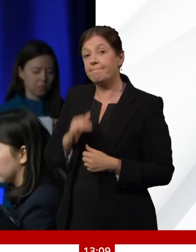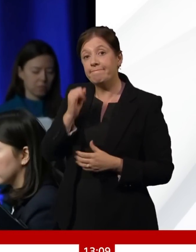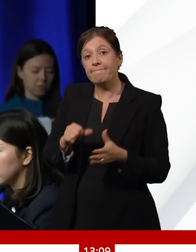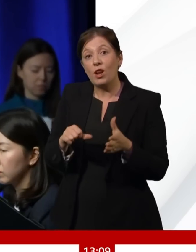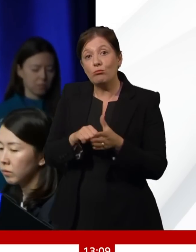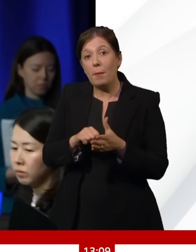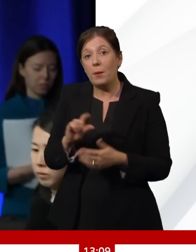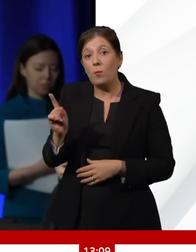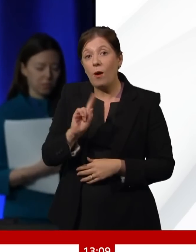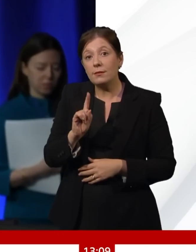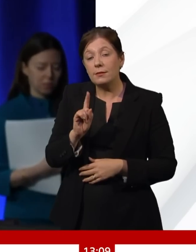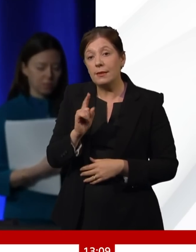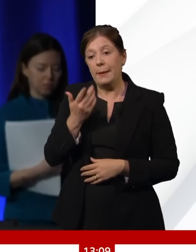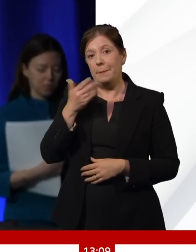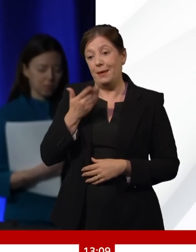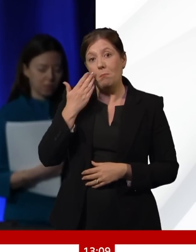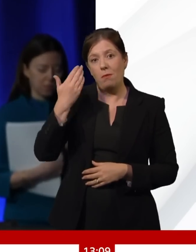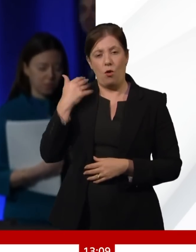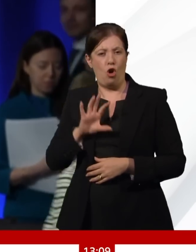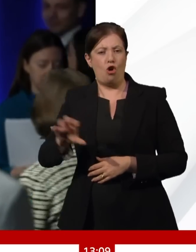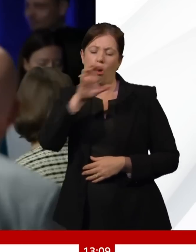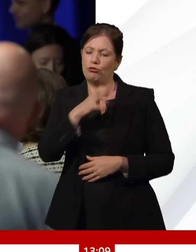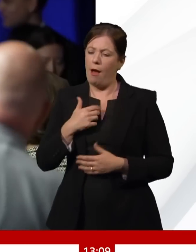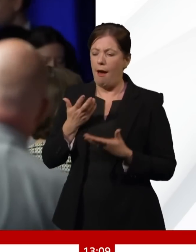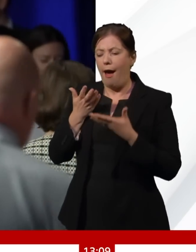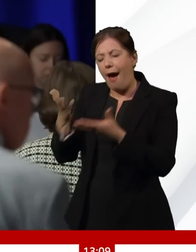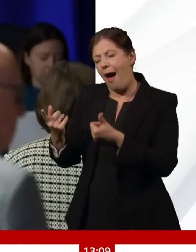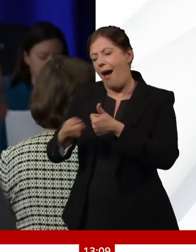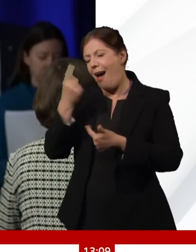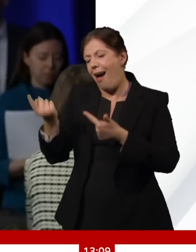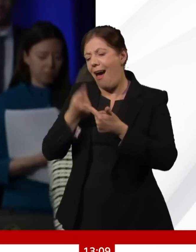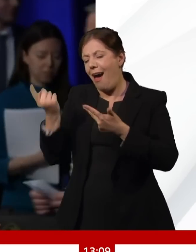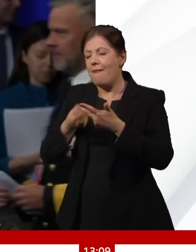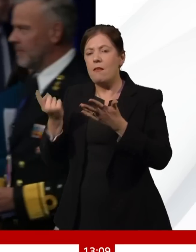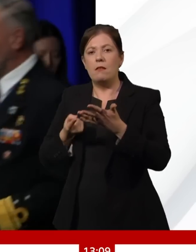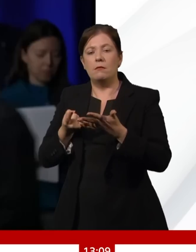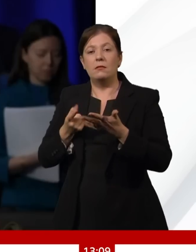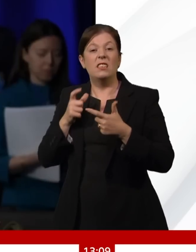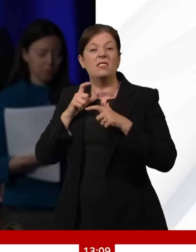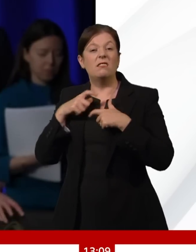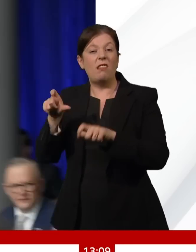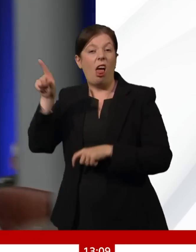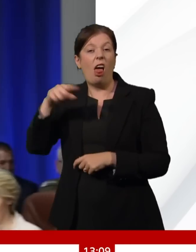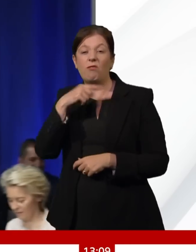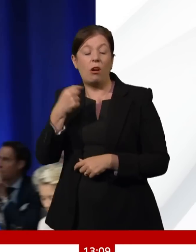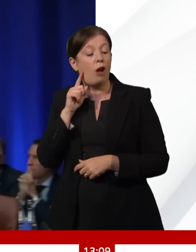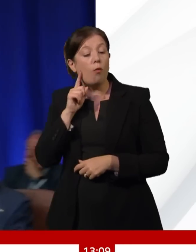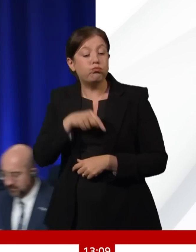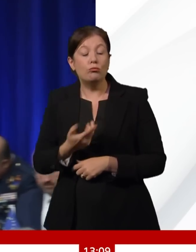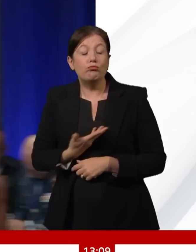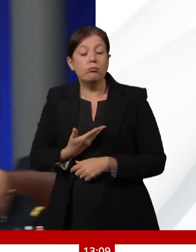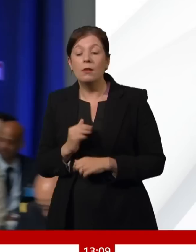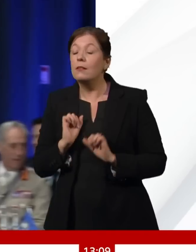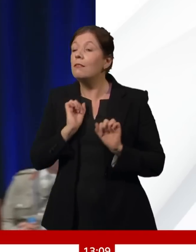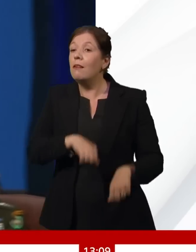Ukraine security guarantees in the past, and they have failed twice to deter Russia from invading. So NATO allies